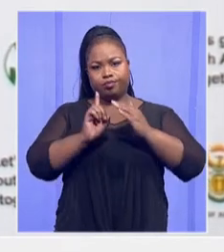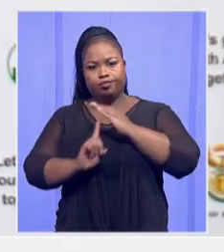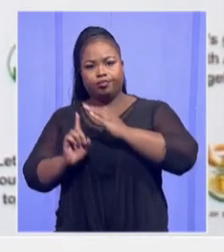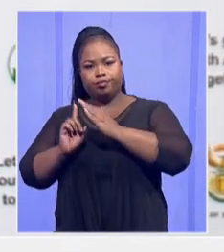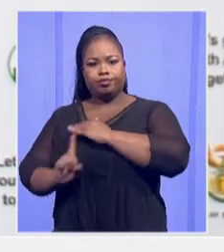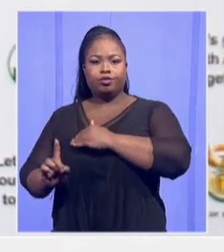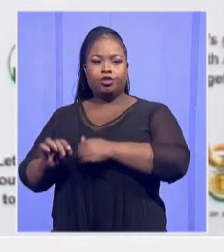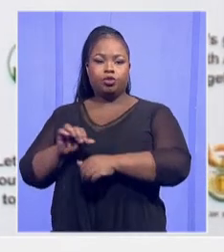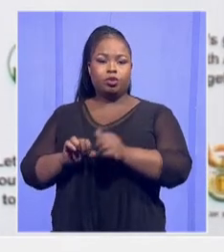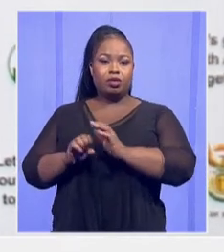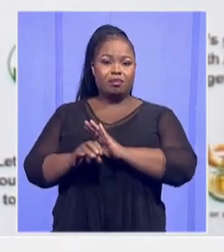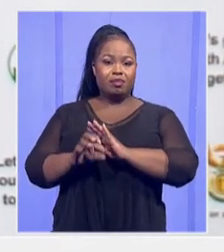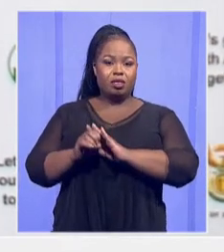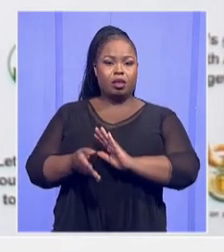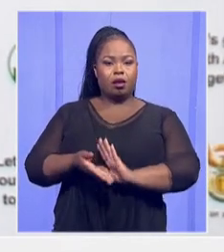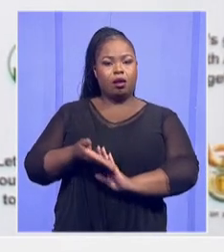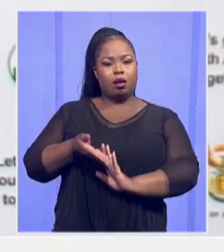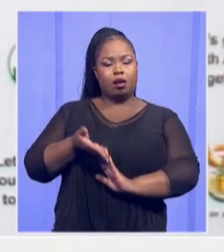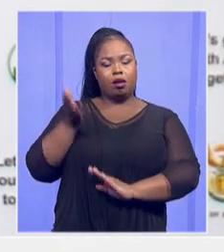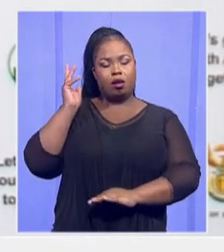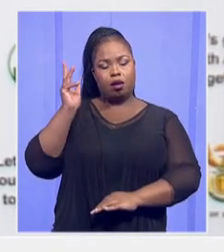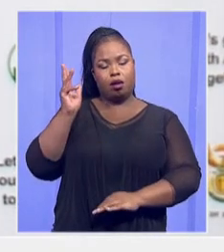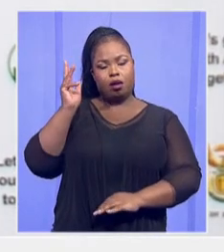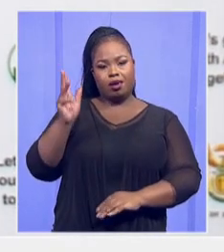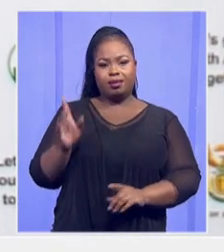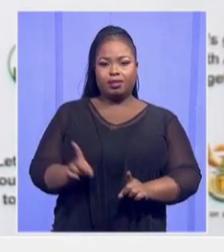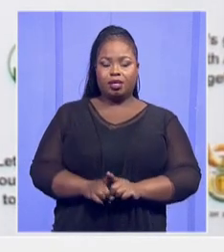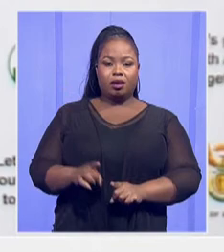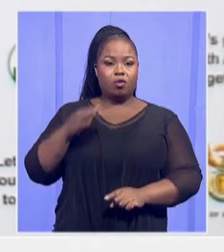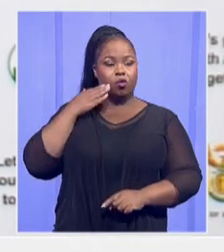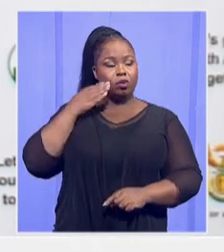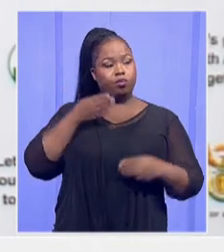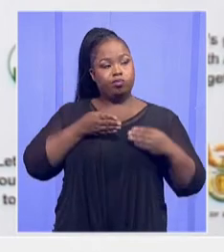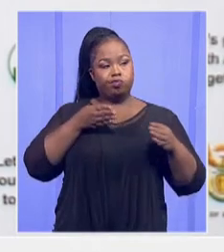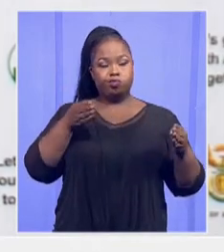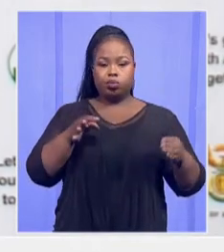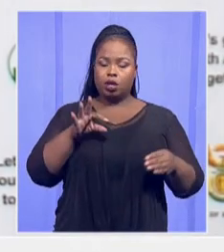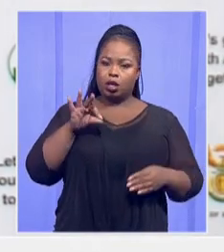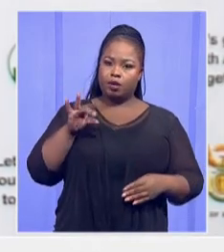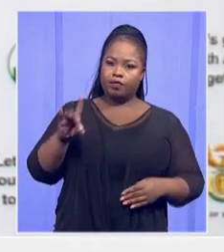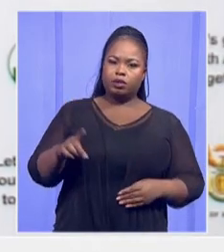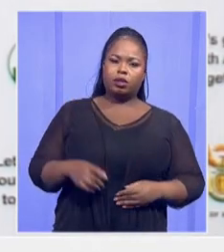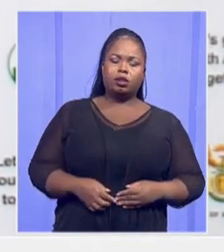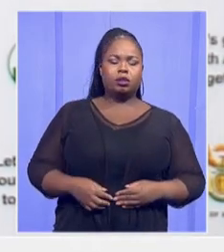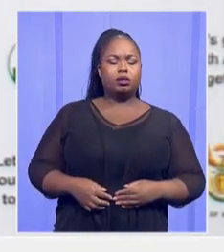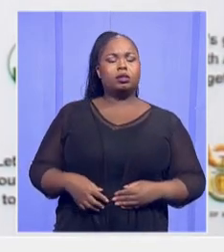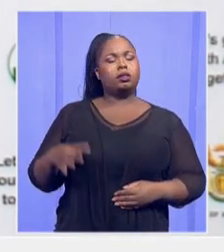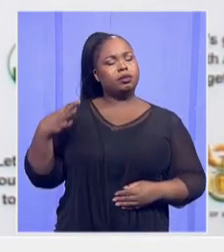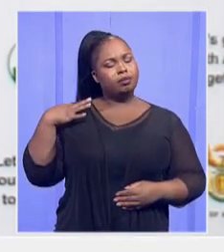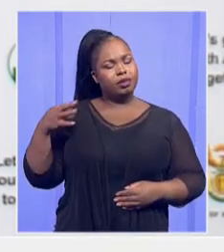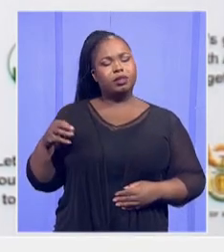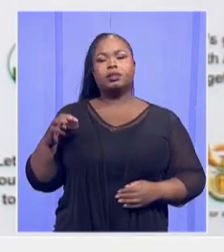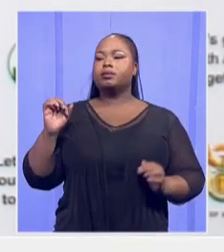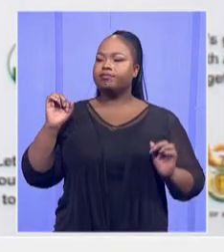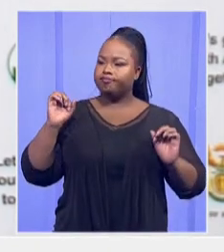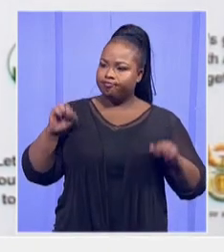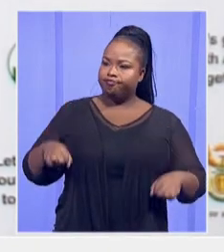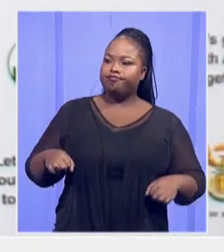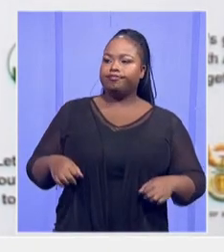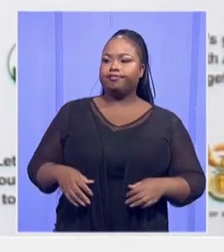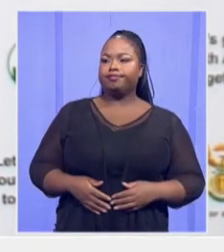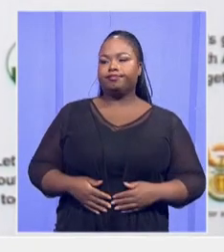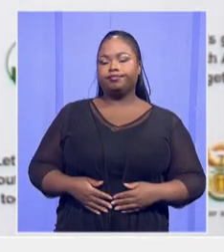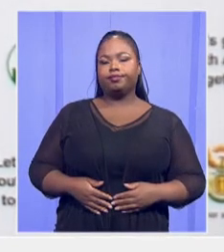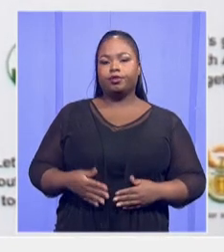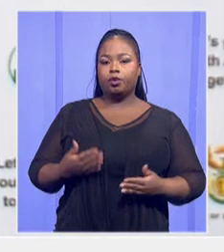media as we do our work on a daily basis. And we are willing, Minister, to even come back,